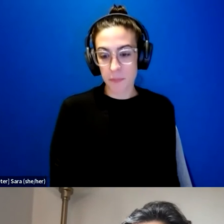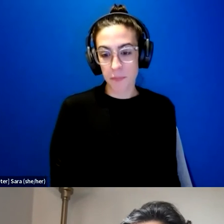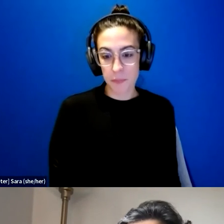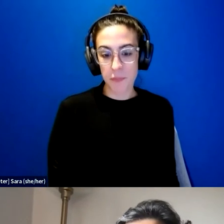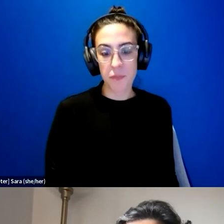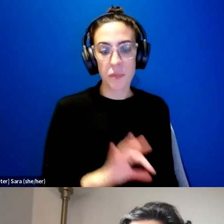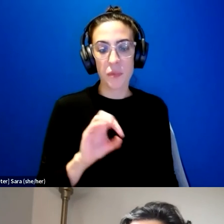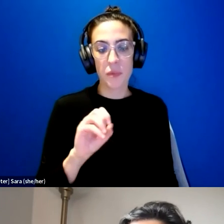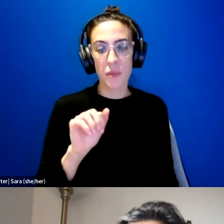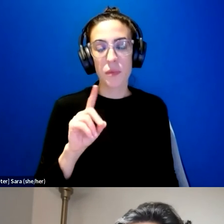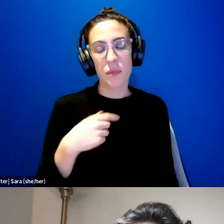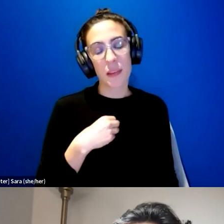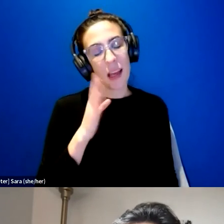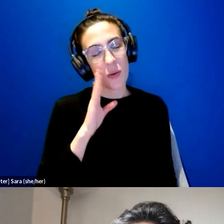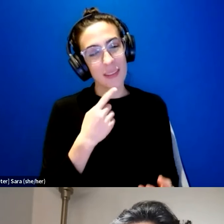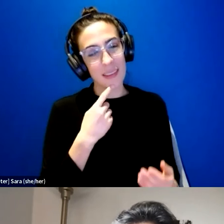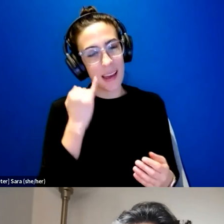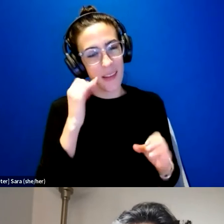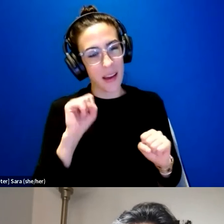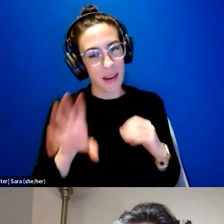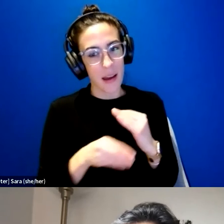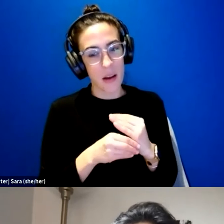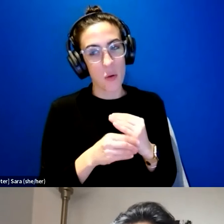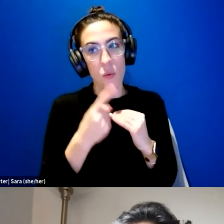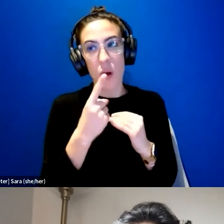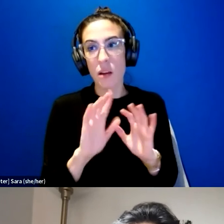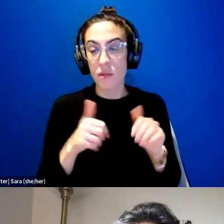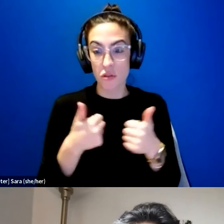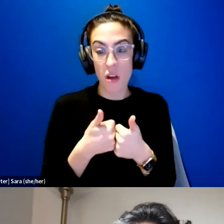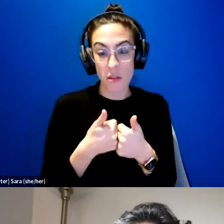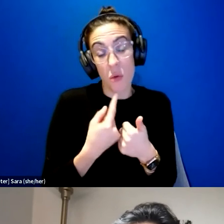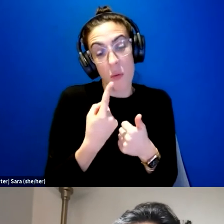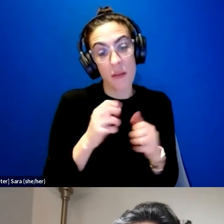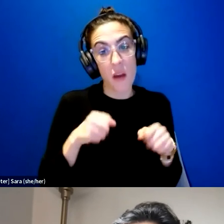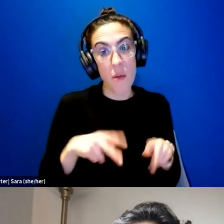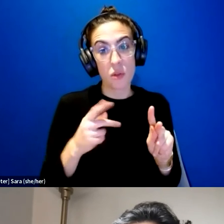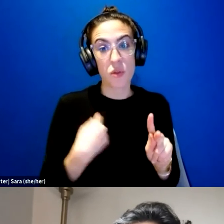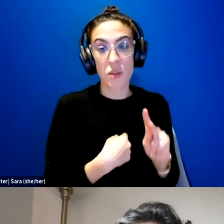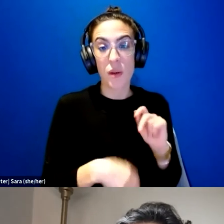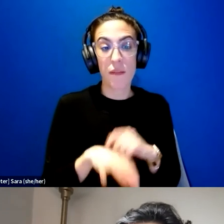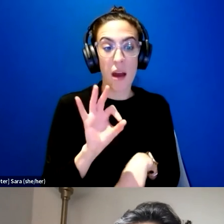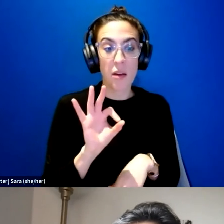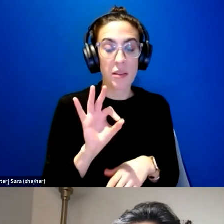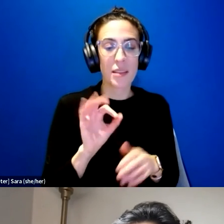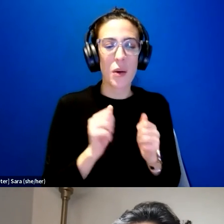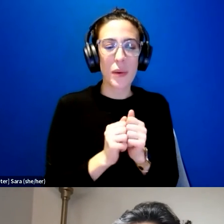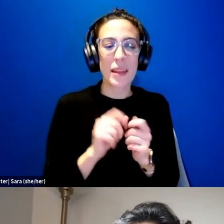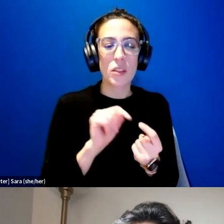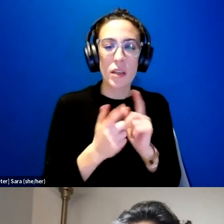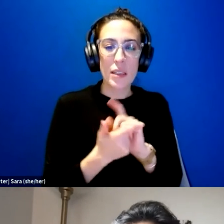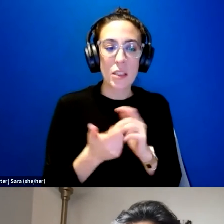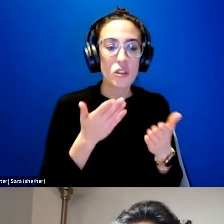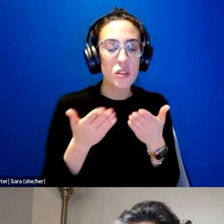Yeah. And I would say, if I may add to that, one of the challenges and one of the opportunities we found is that with these translation services,